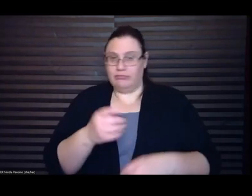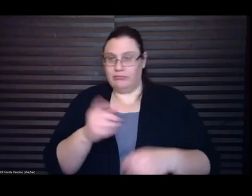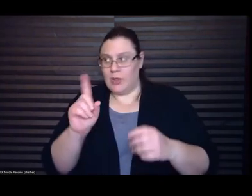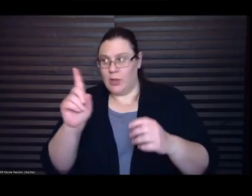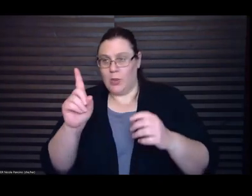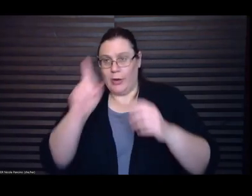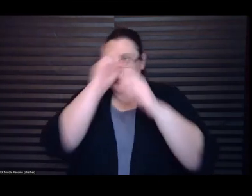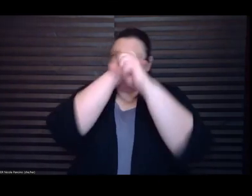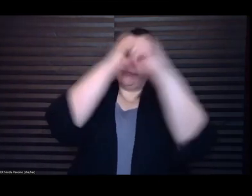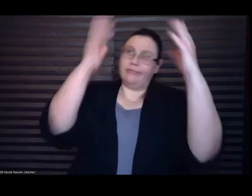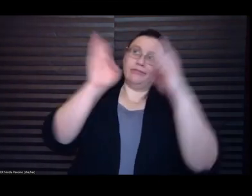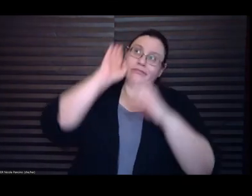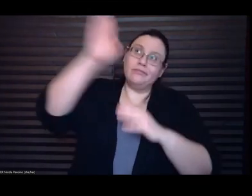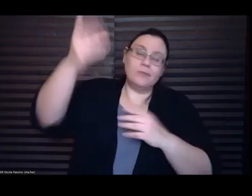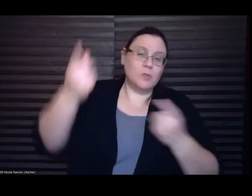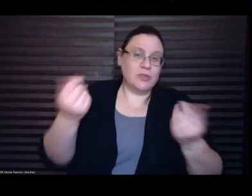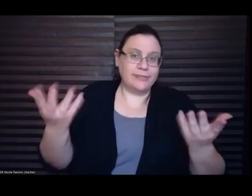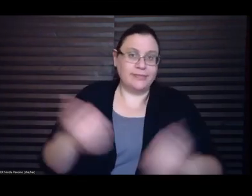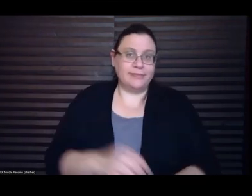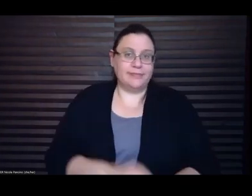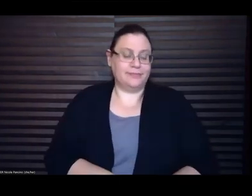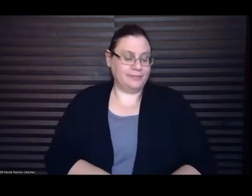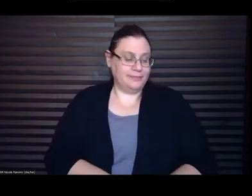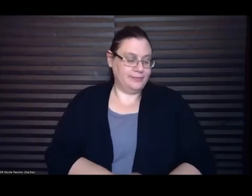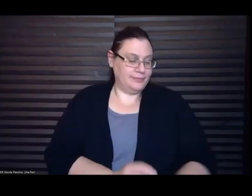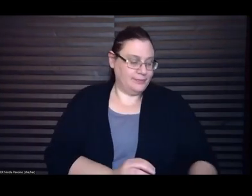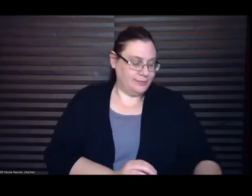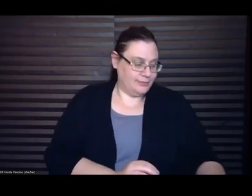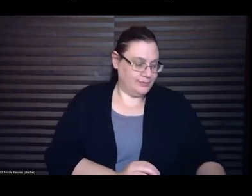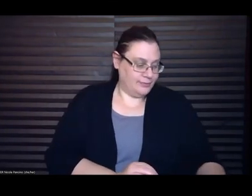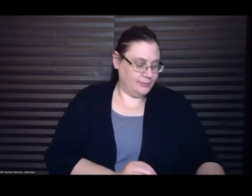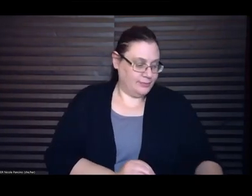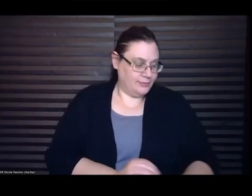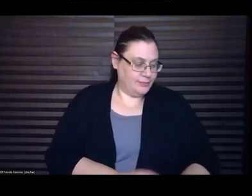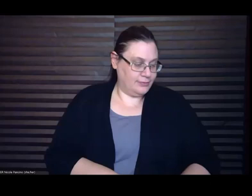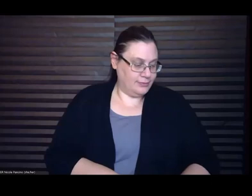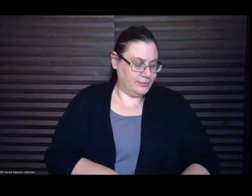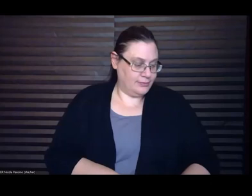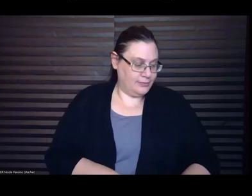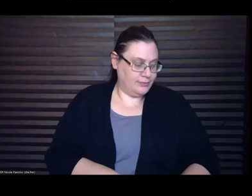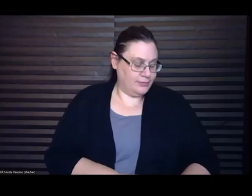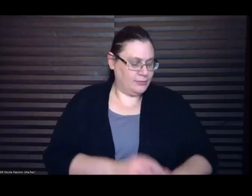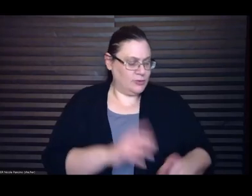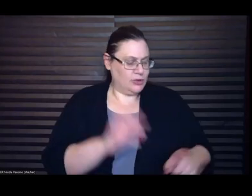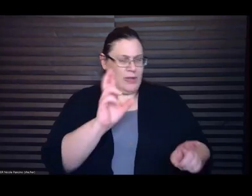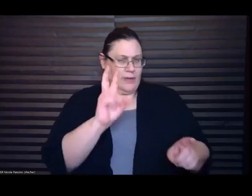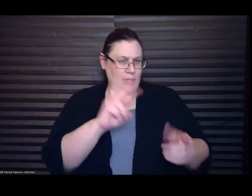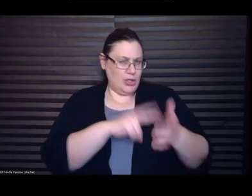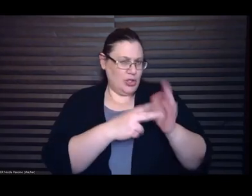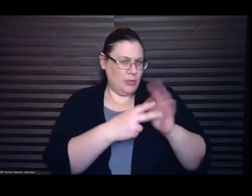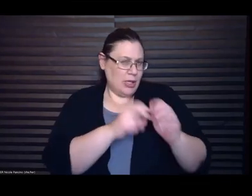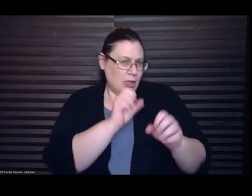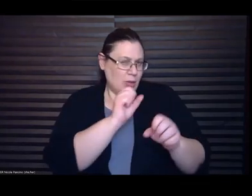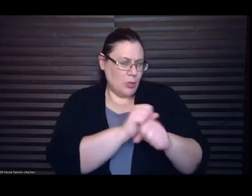mean making work within the pandemic or or doing the work of writing and